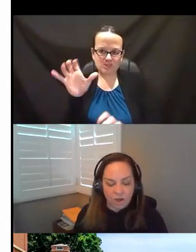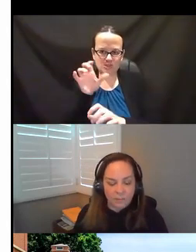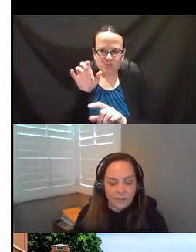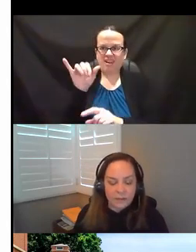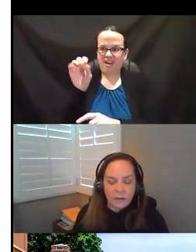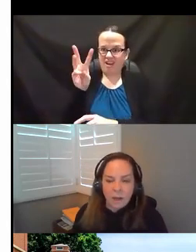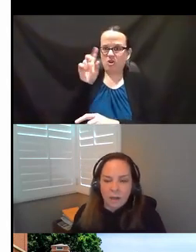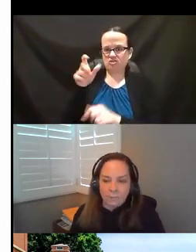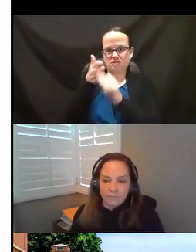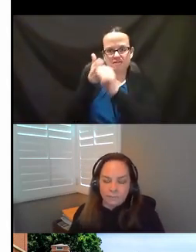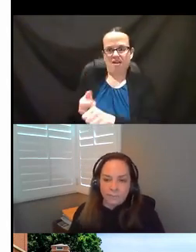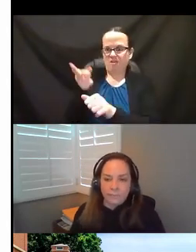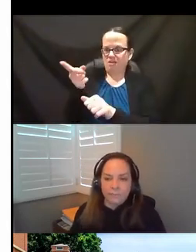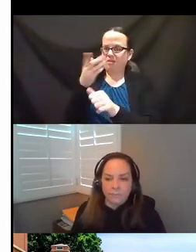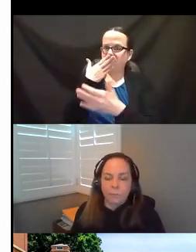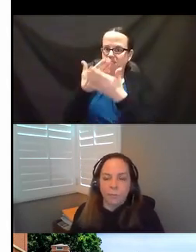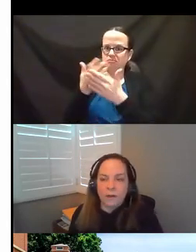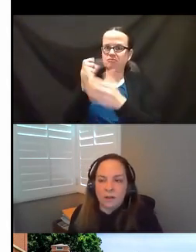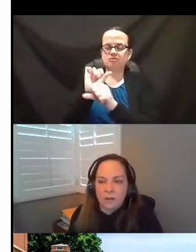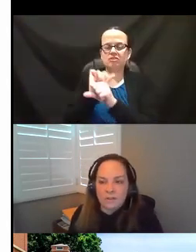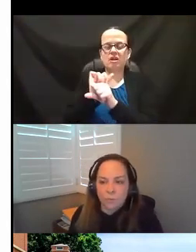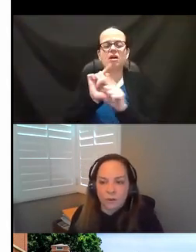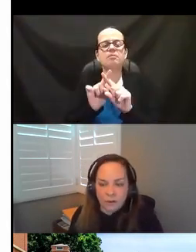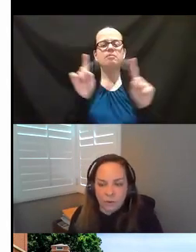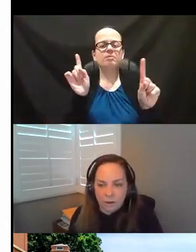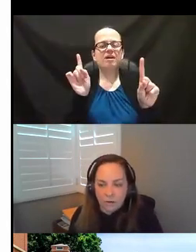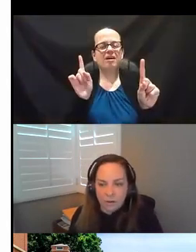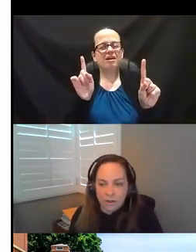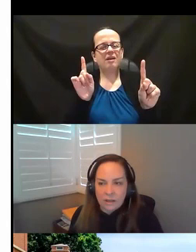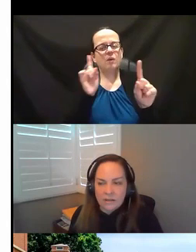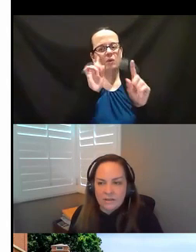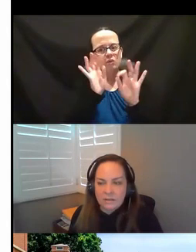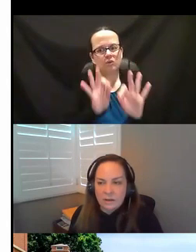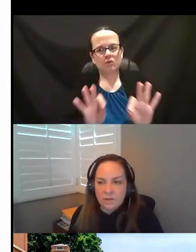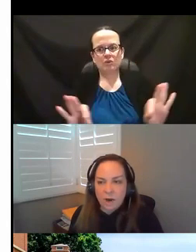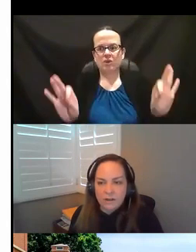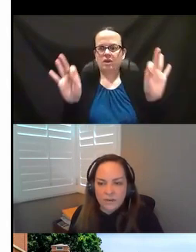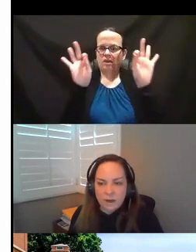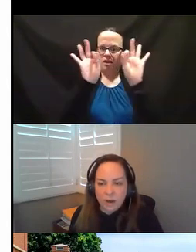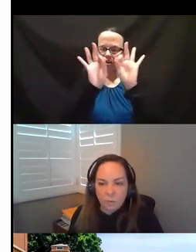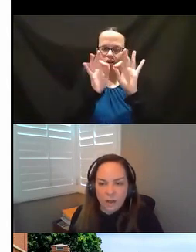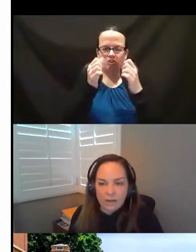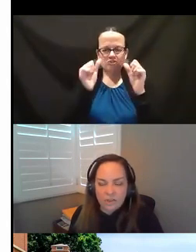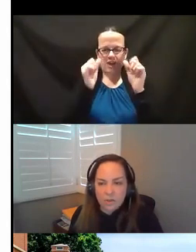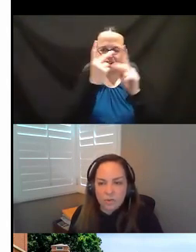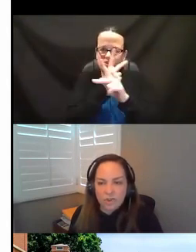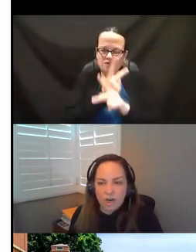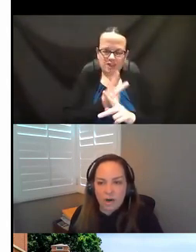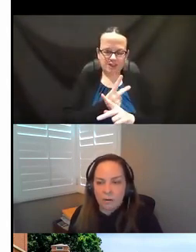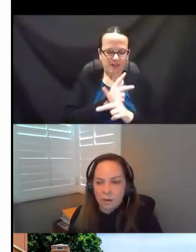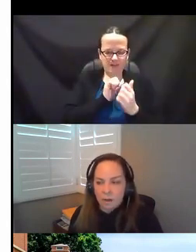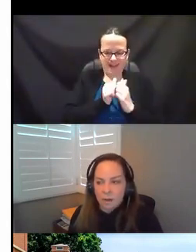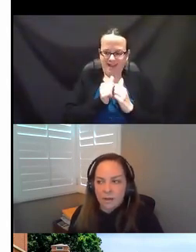a better job. But what is really critical is trying to figure out a way to